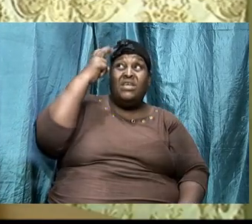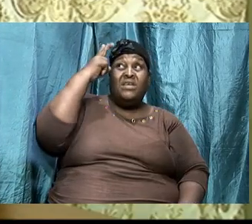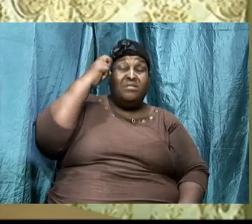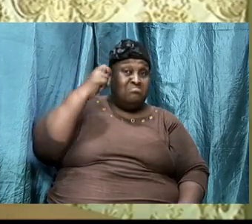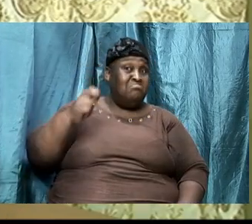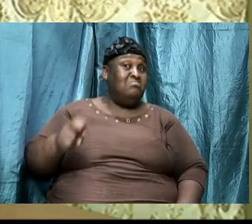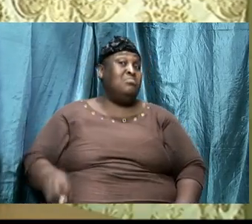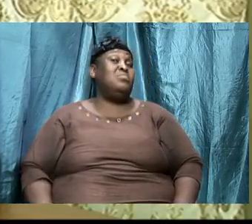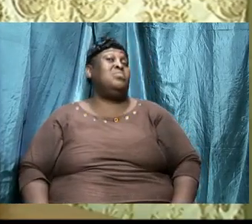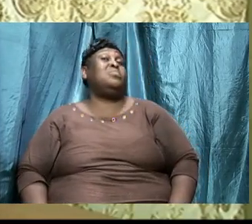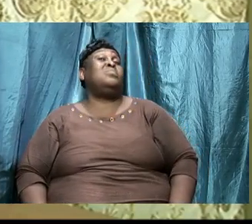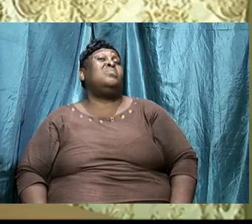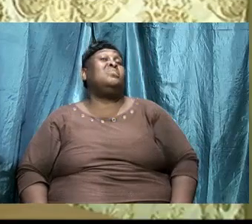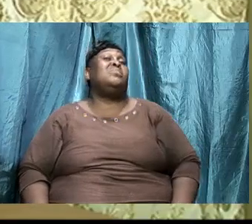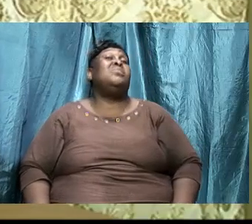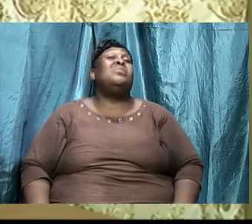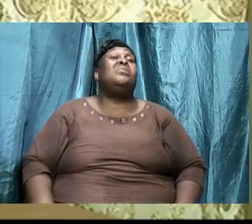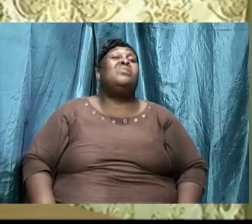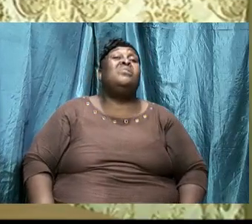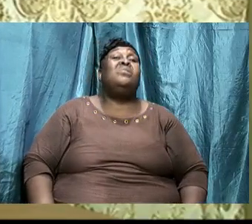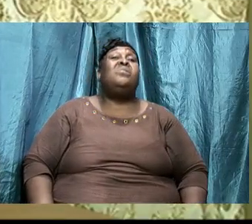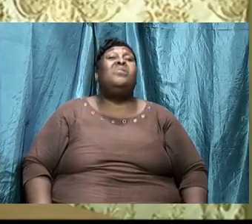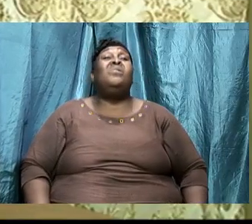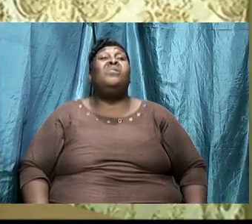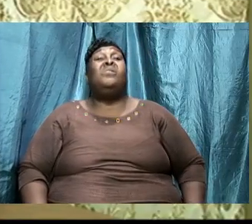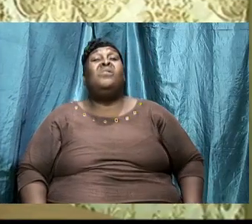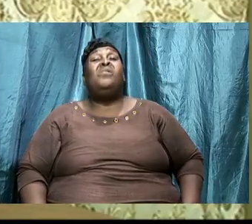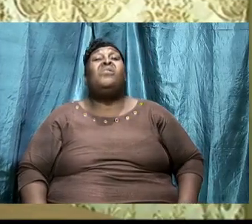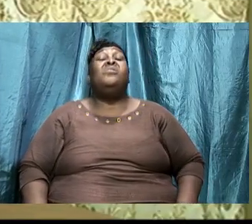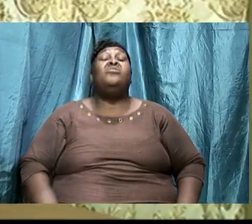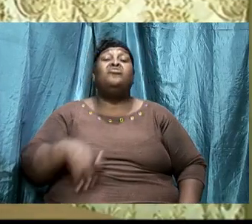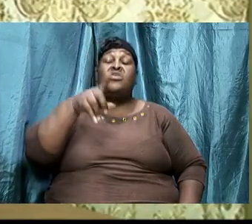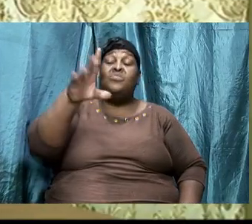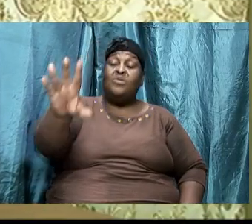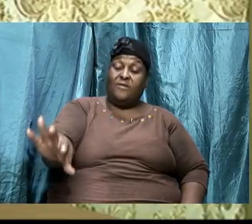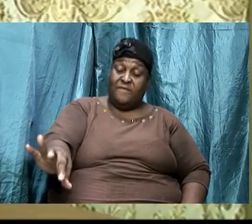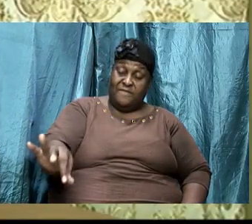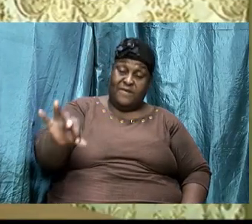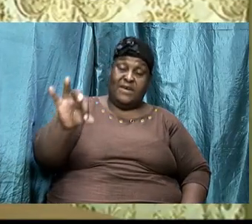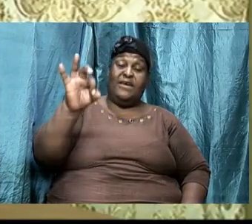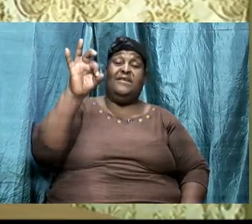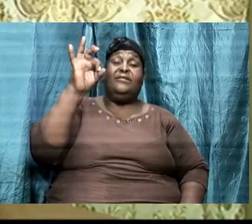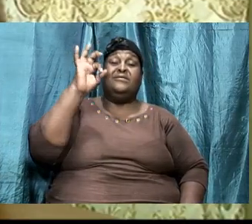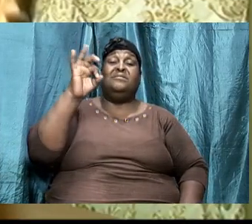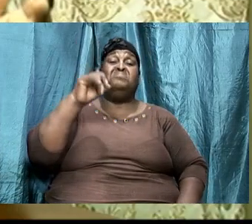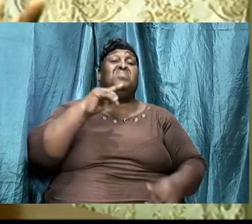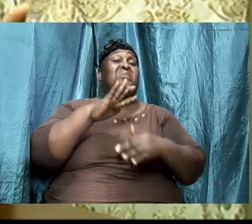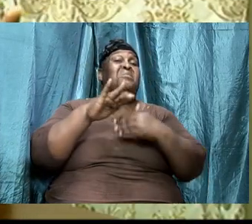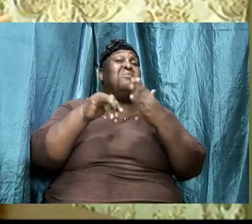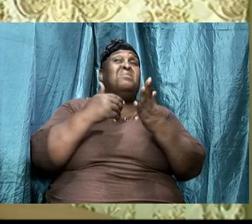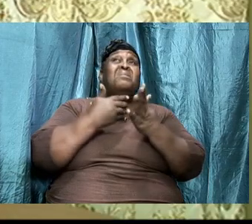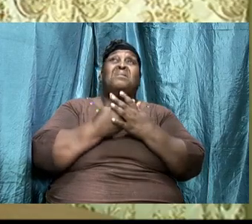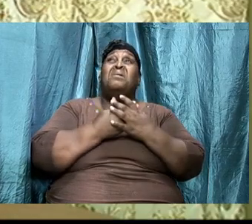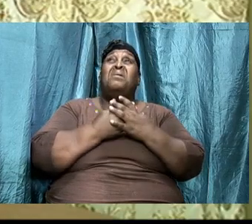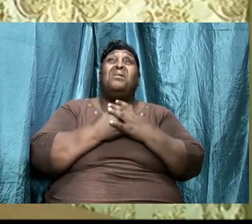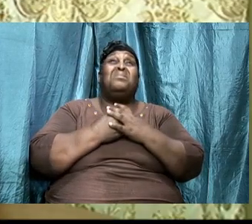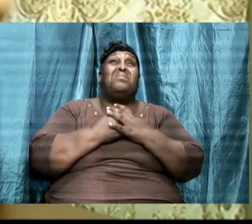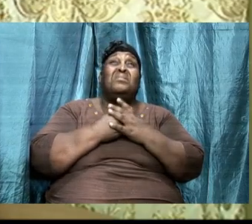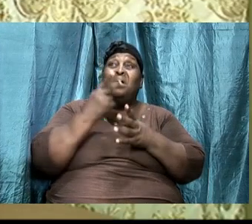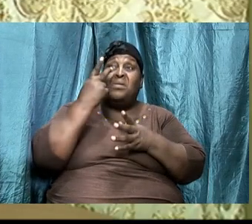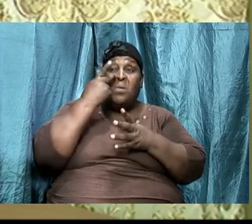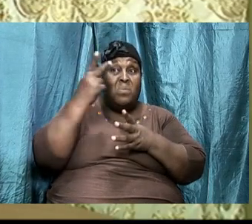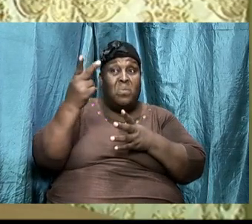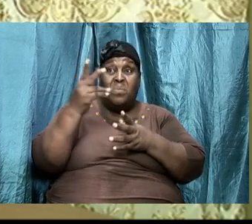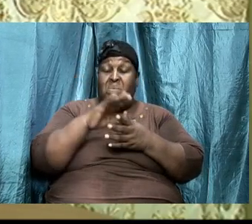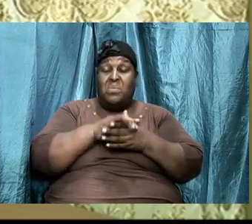the things that the enemy want entertaining the enemy you will find out all of a sudden it will look like but it's not